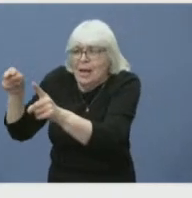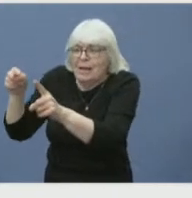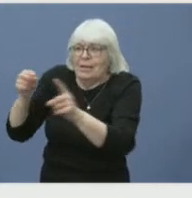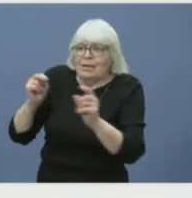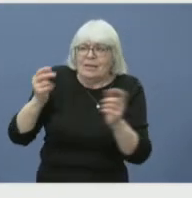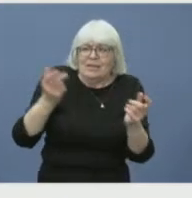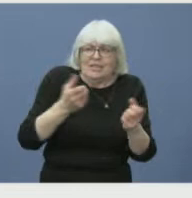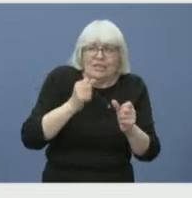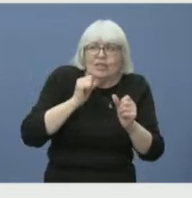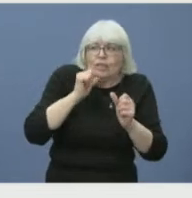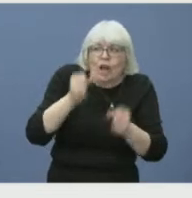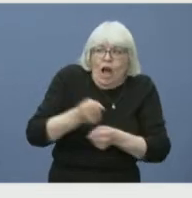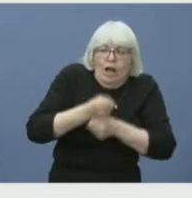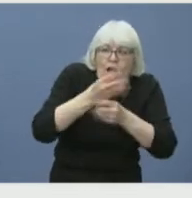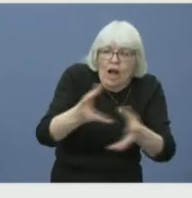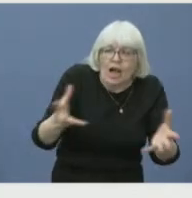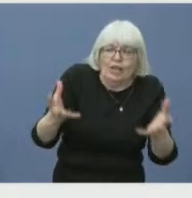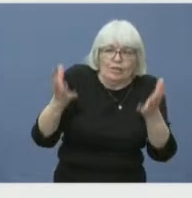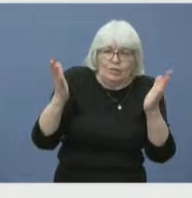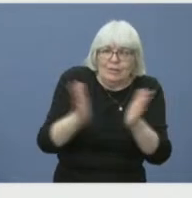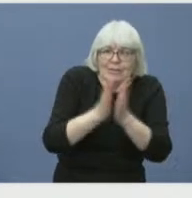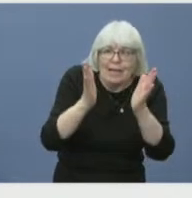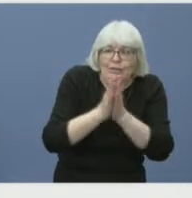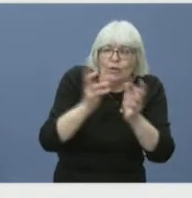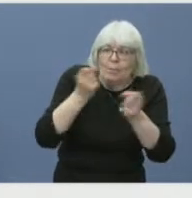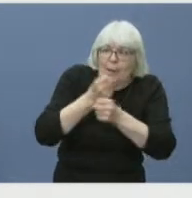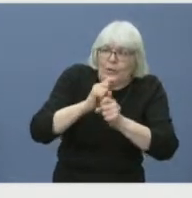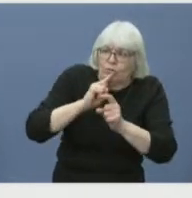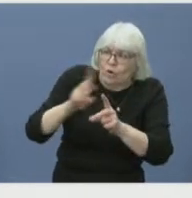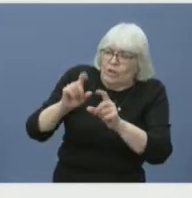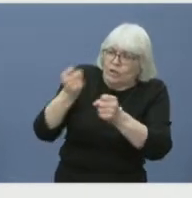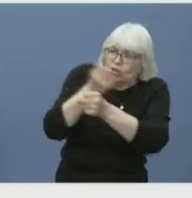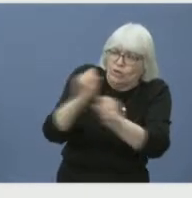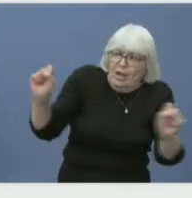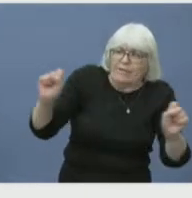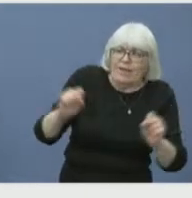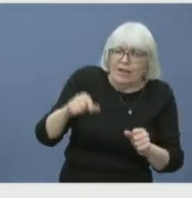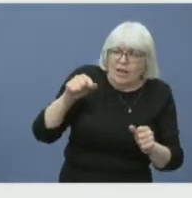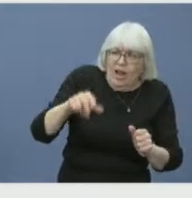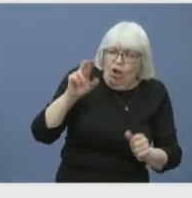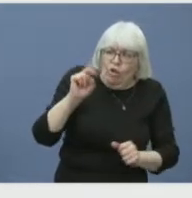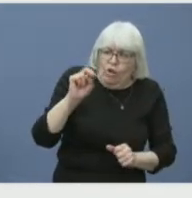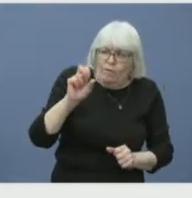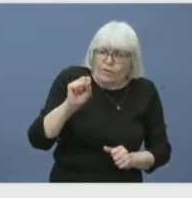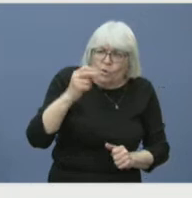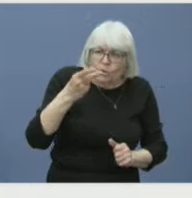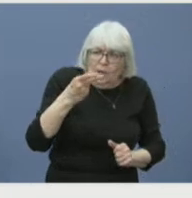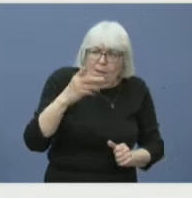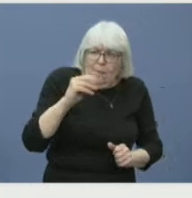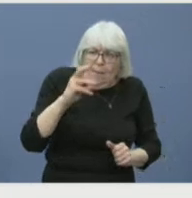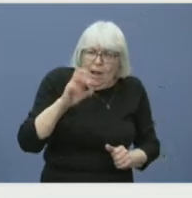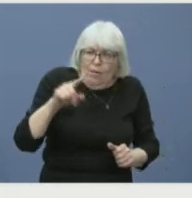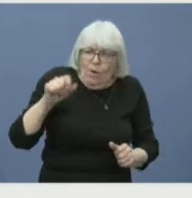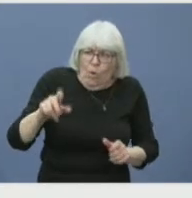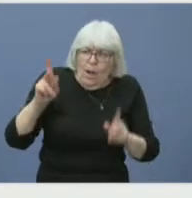So is there a coordination problem between Nova Scotia power and people coming back into evacuation zones?